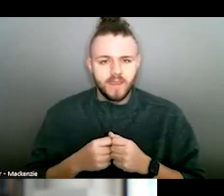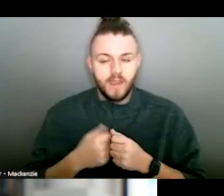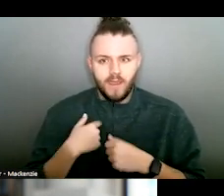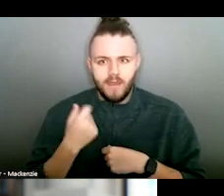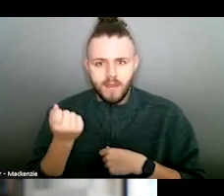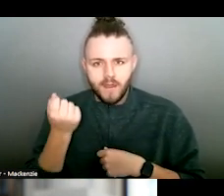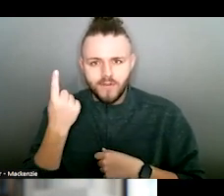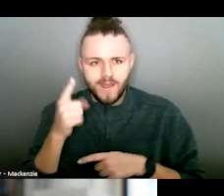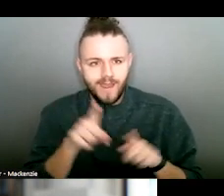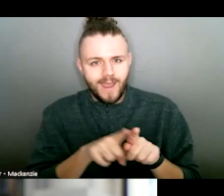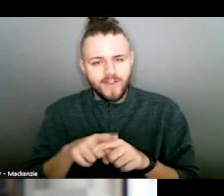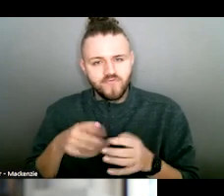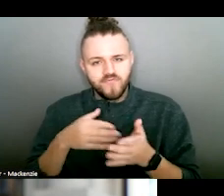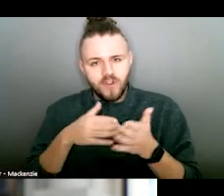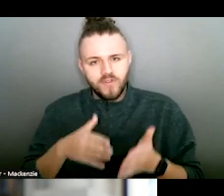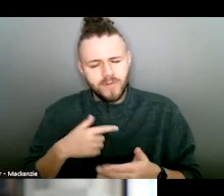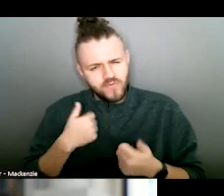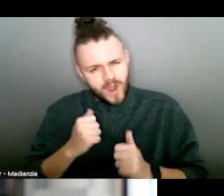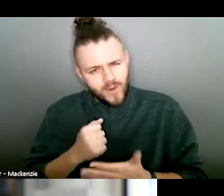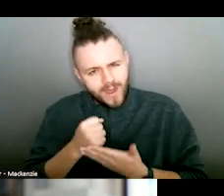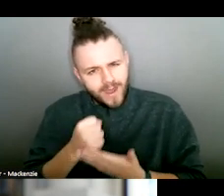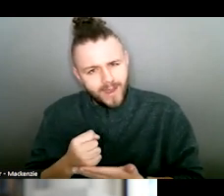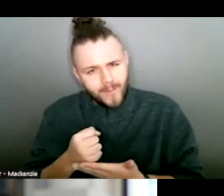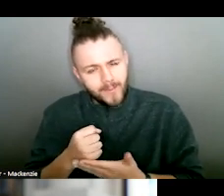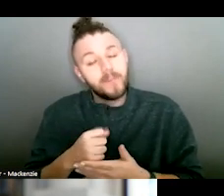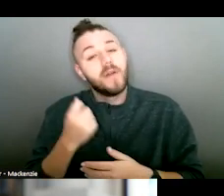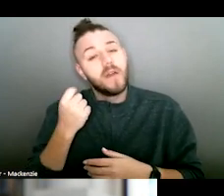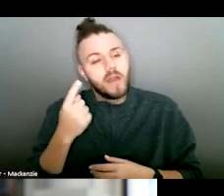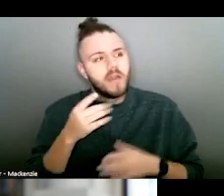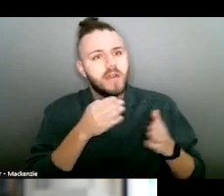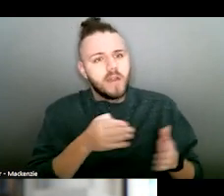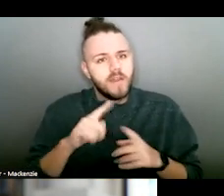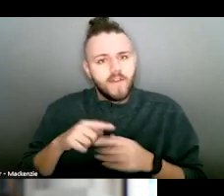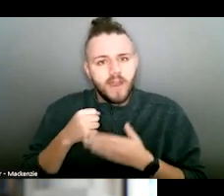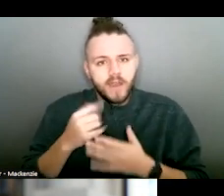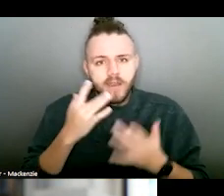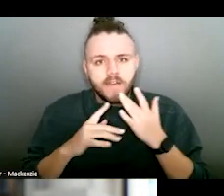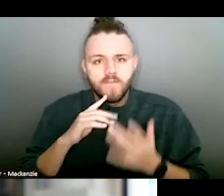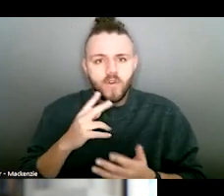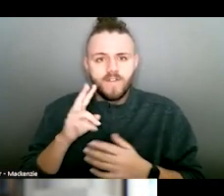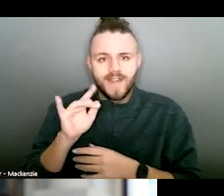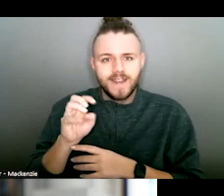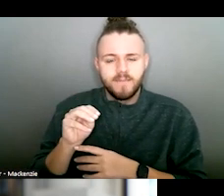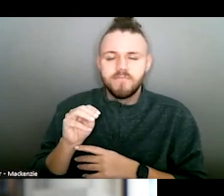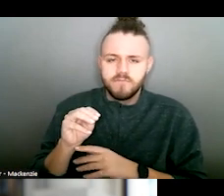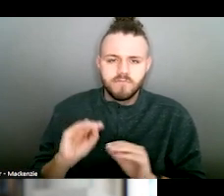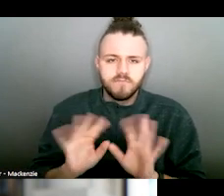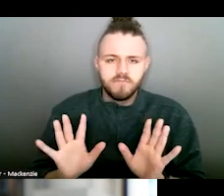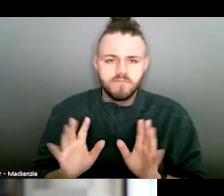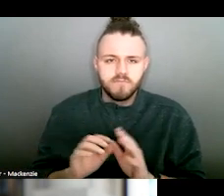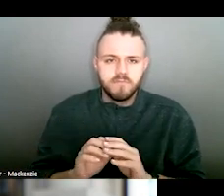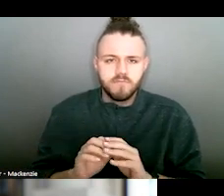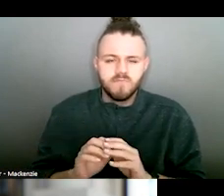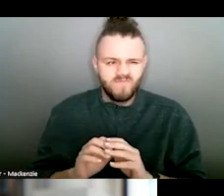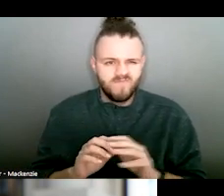right away, that I understand that as a prosecutor I'm trying to help, but also that the avenues for help for the victim are very